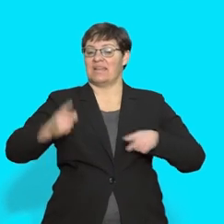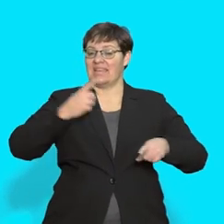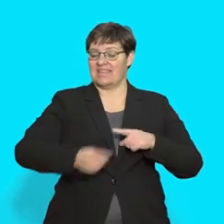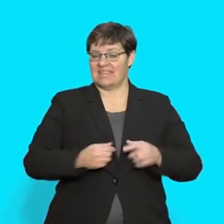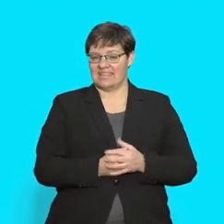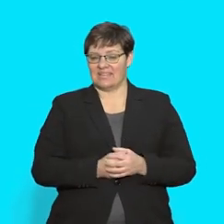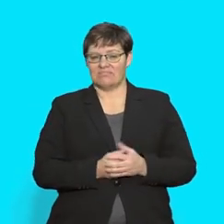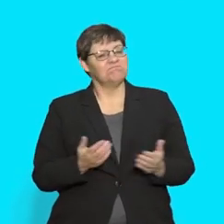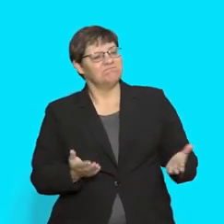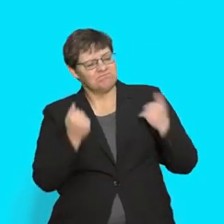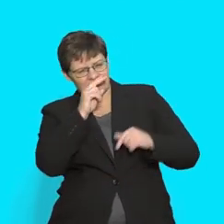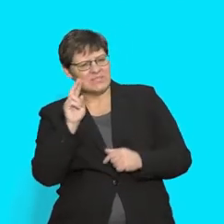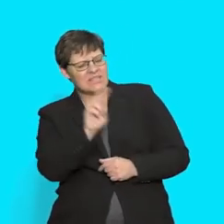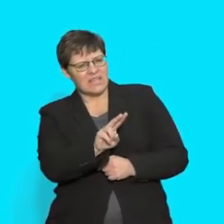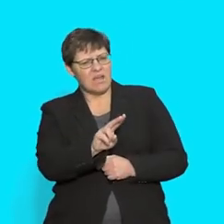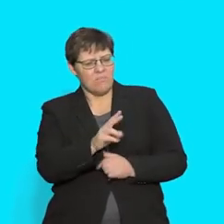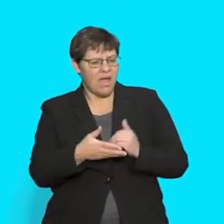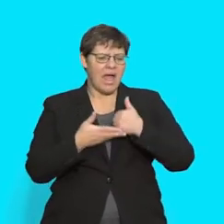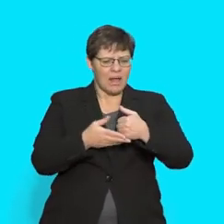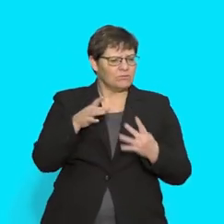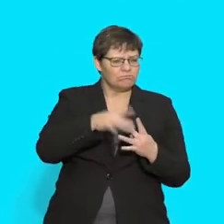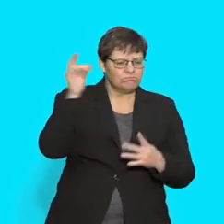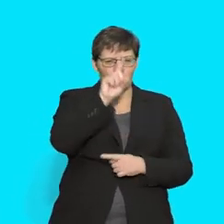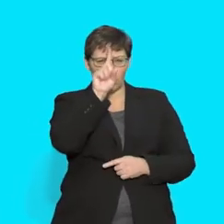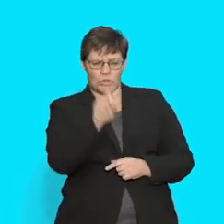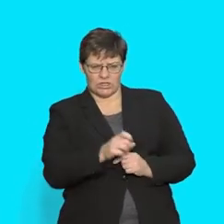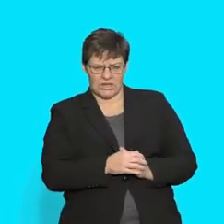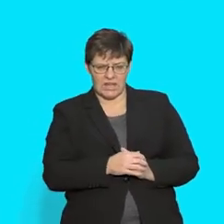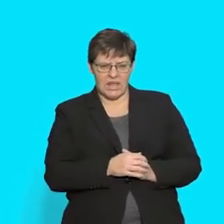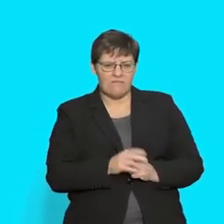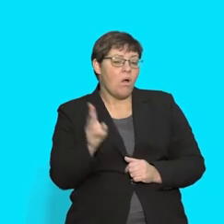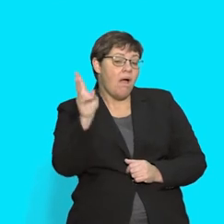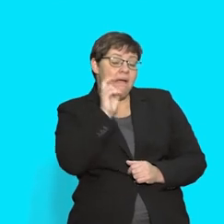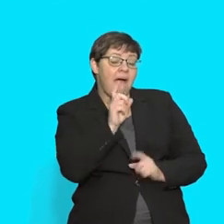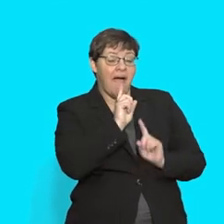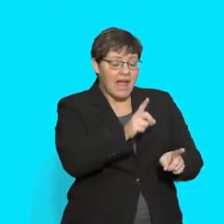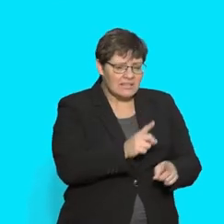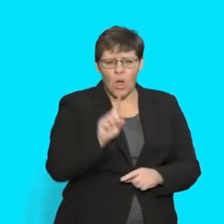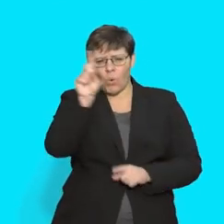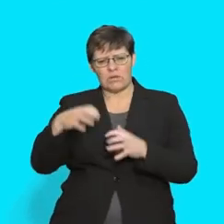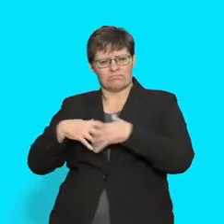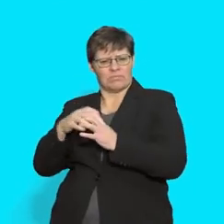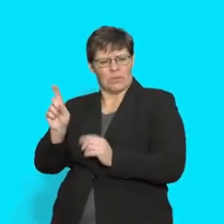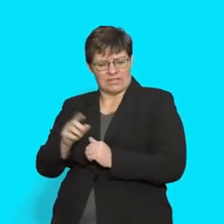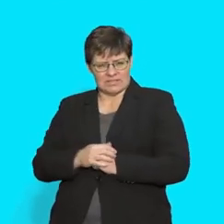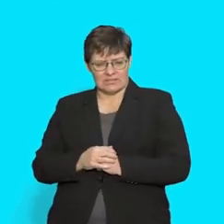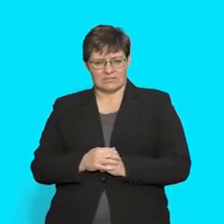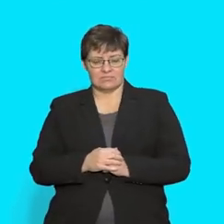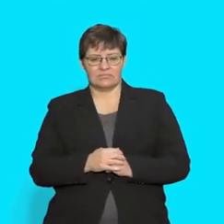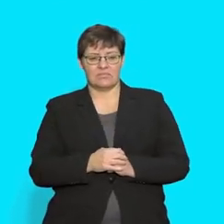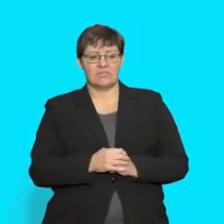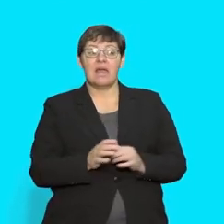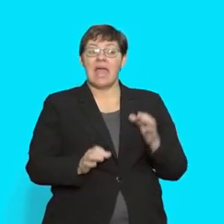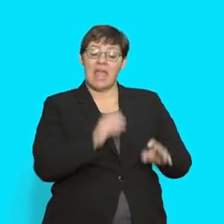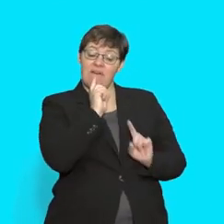Let's see if you can help me choose the question when you hear the answers. Listen carefully. If the